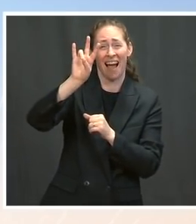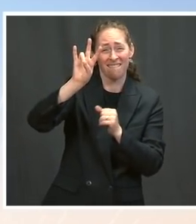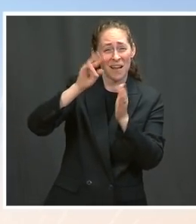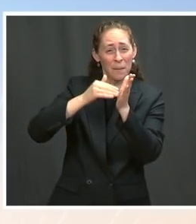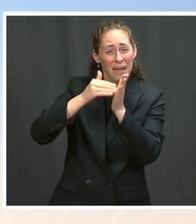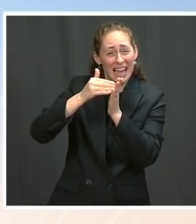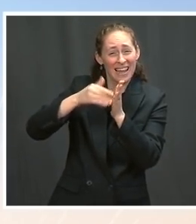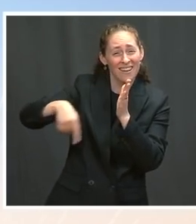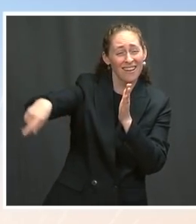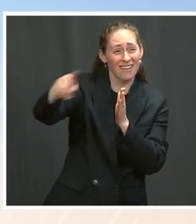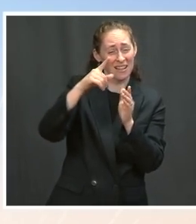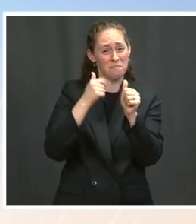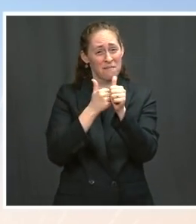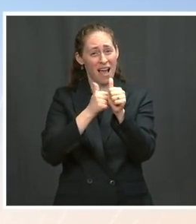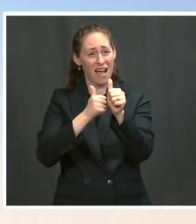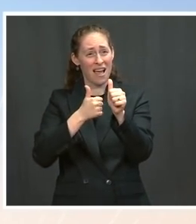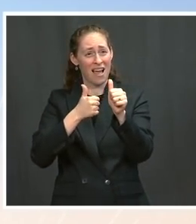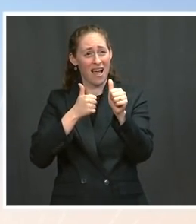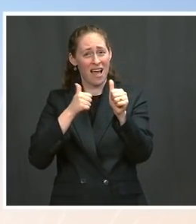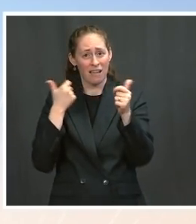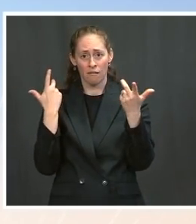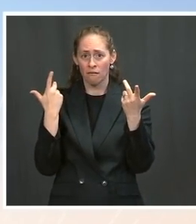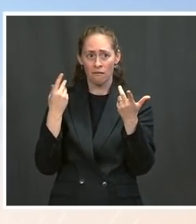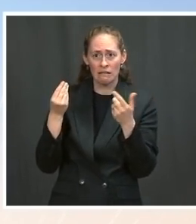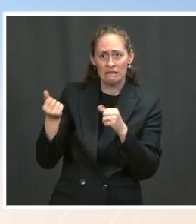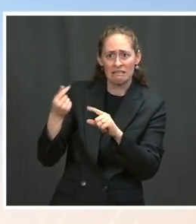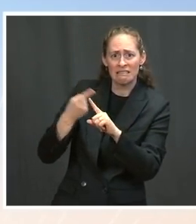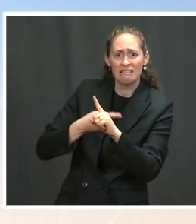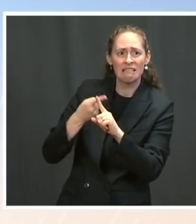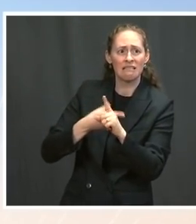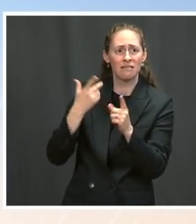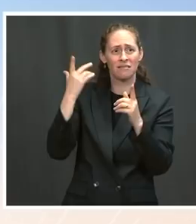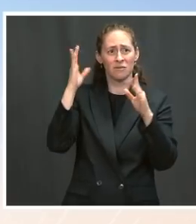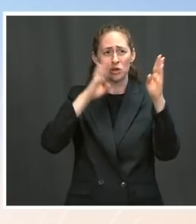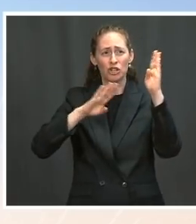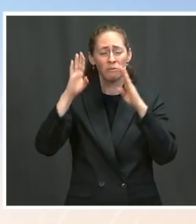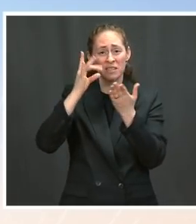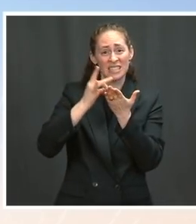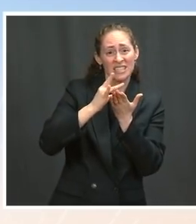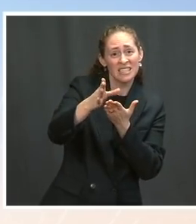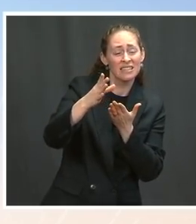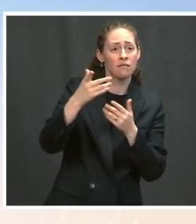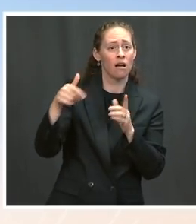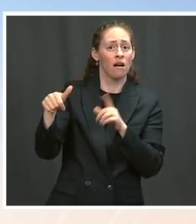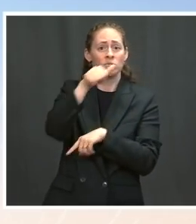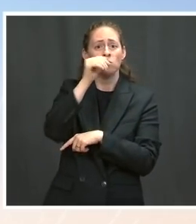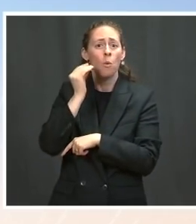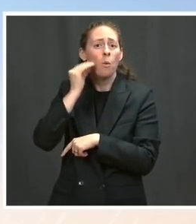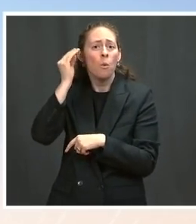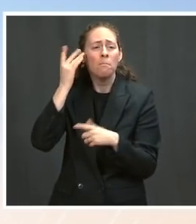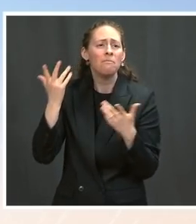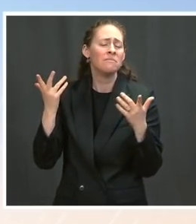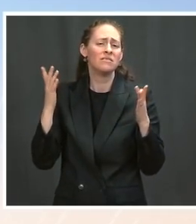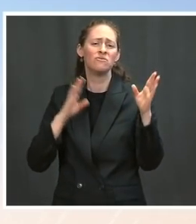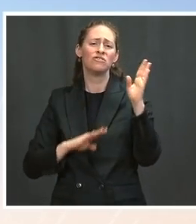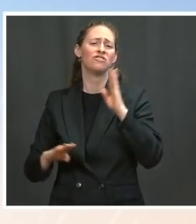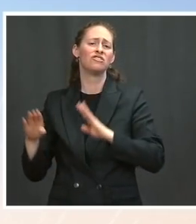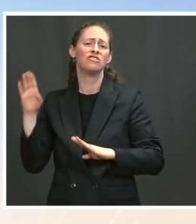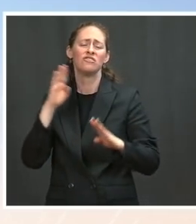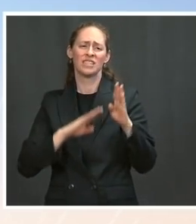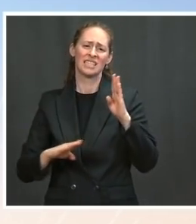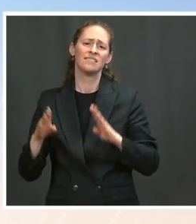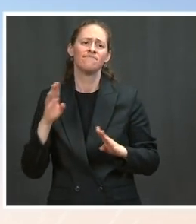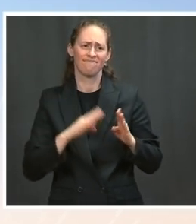renters worry that they could be evicted sometime in the next two months. And almost 12 million Americans lack confidence that they can meet